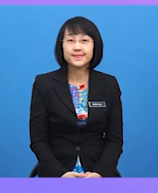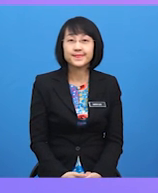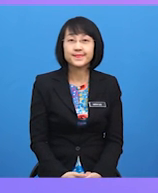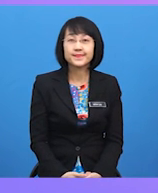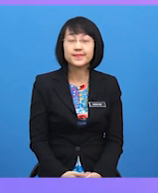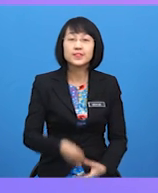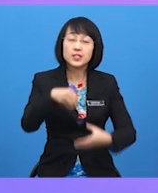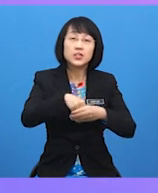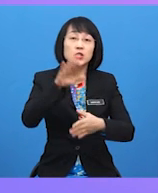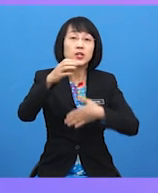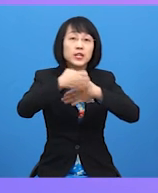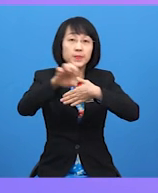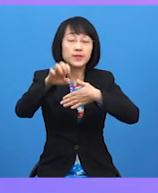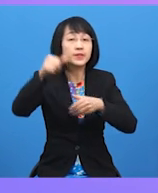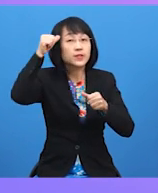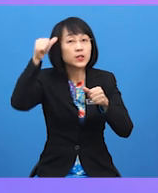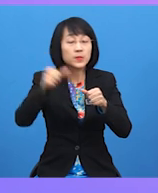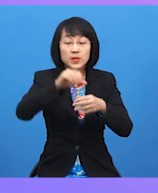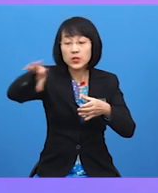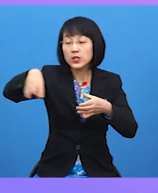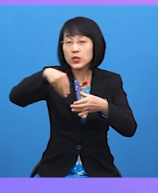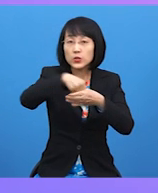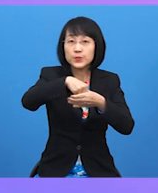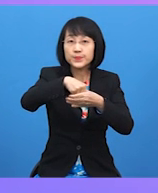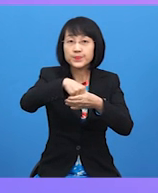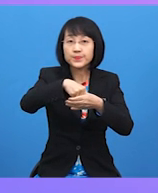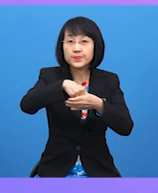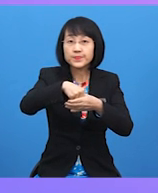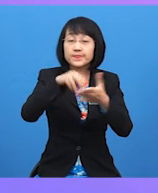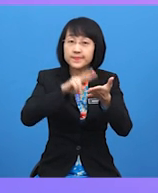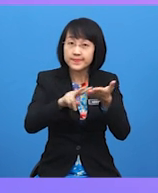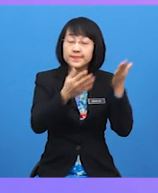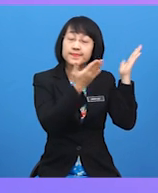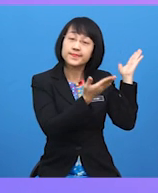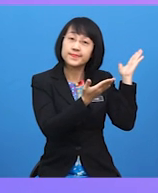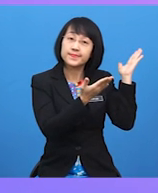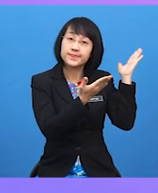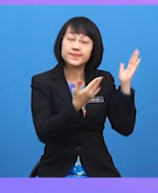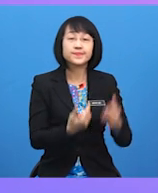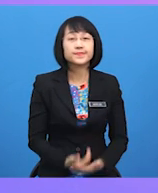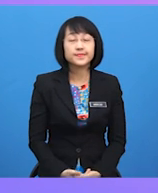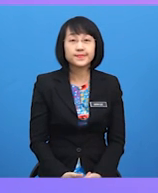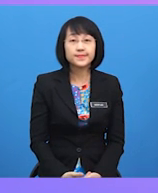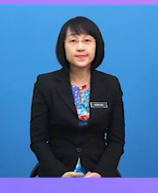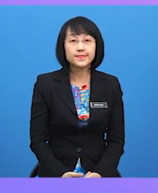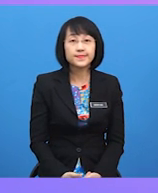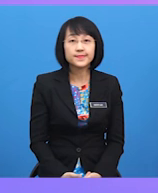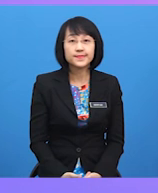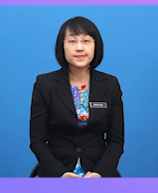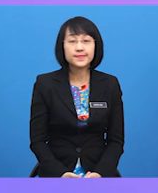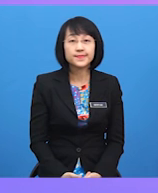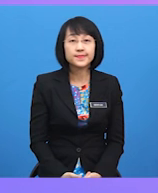In your email, remember to include a review about the place. Suggest